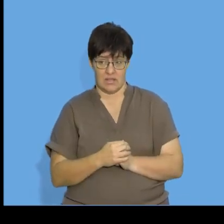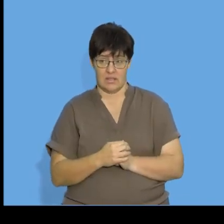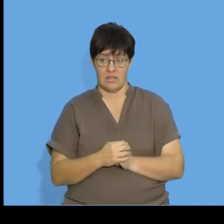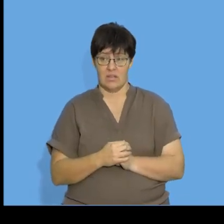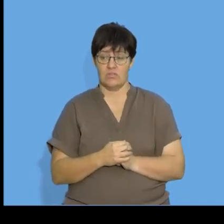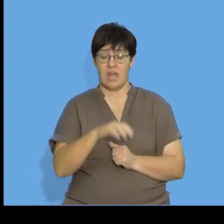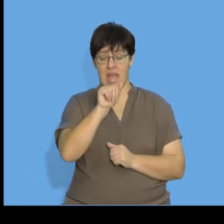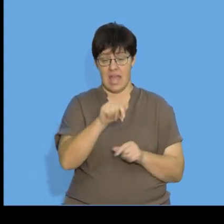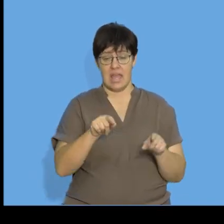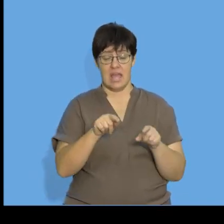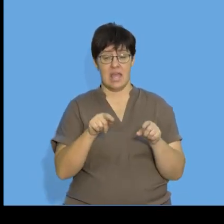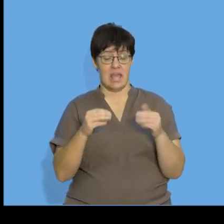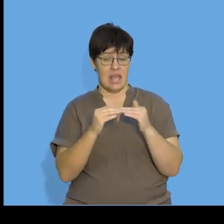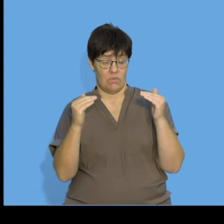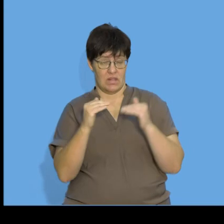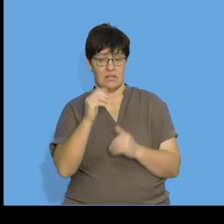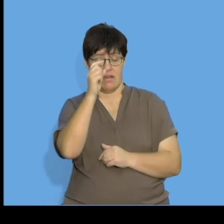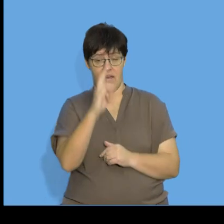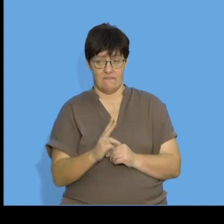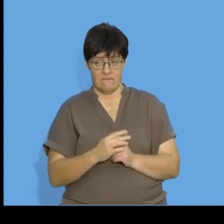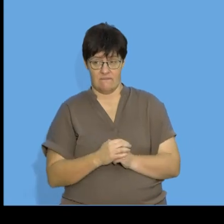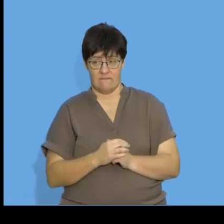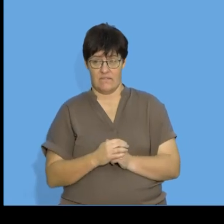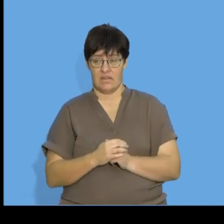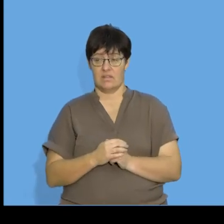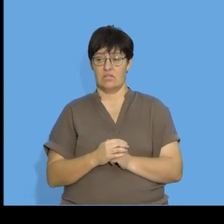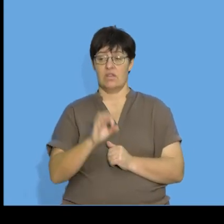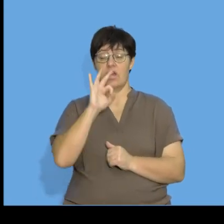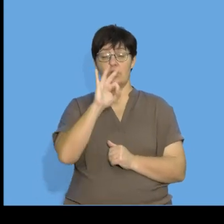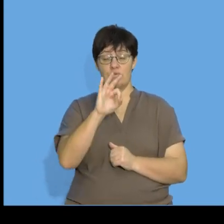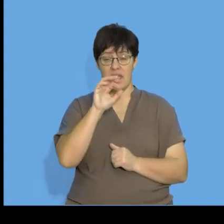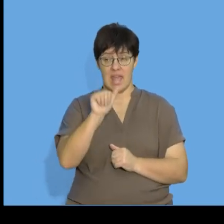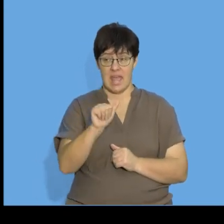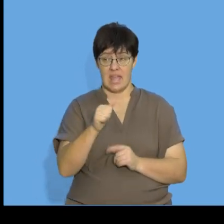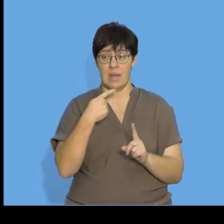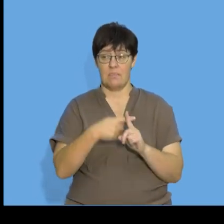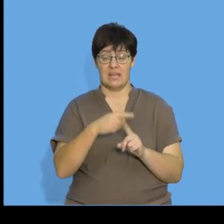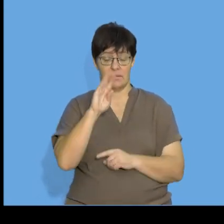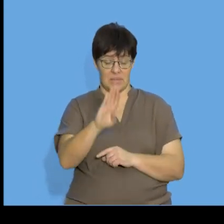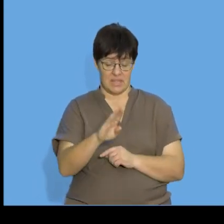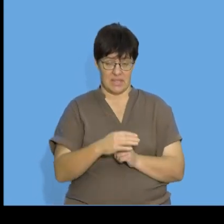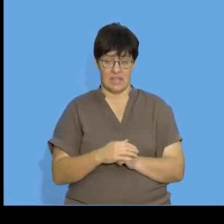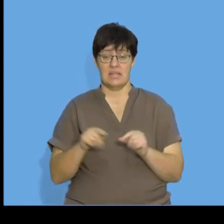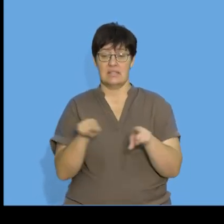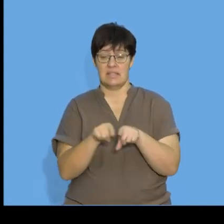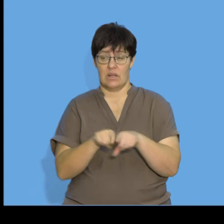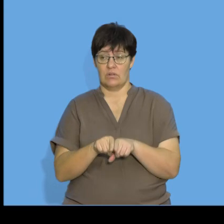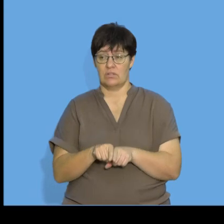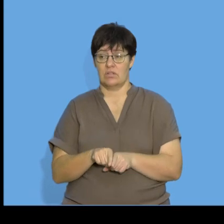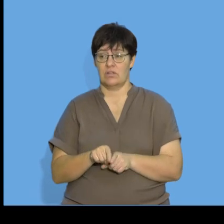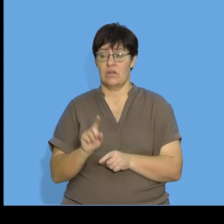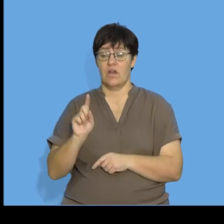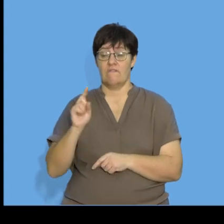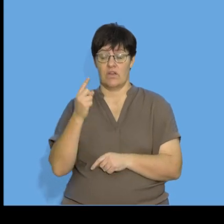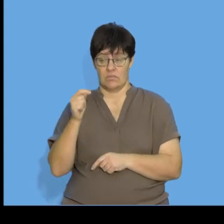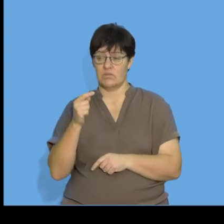so a will be equal to a half then we say three a plus b will be